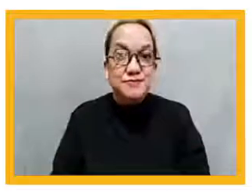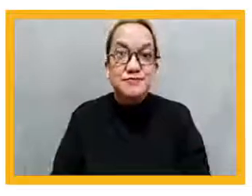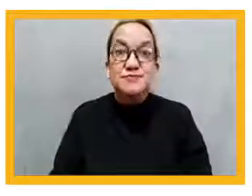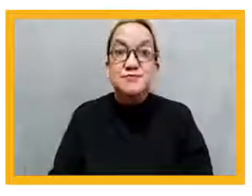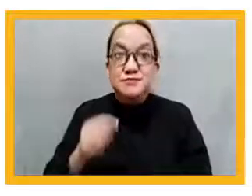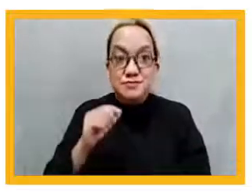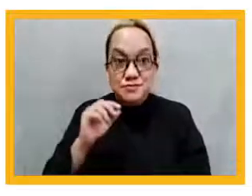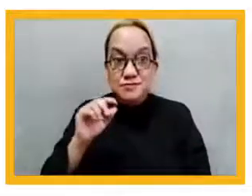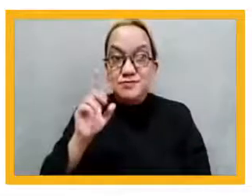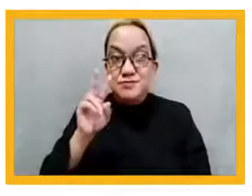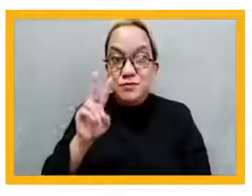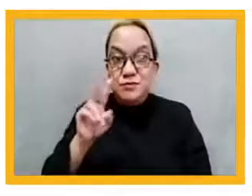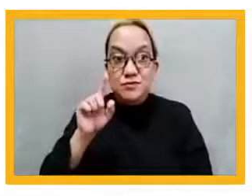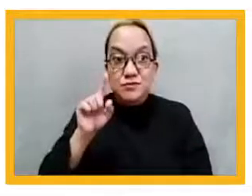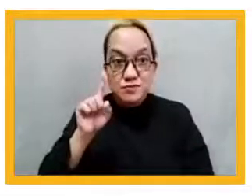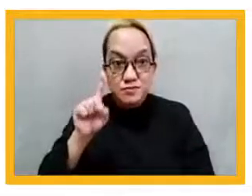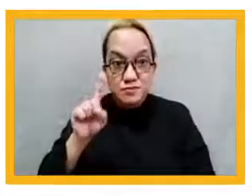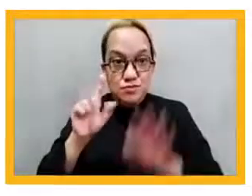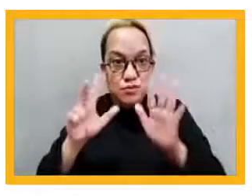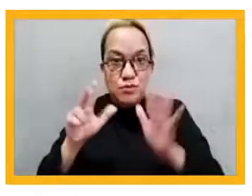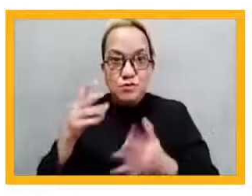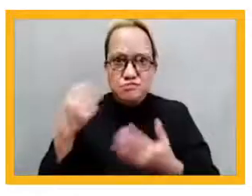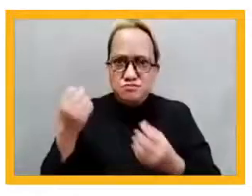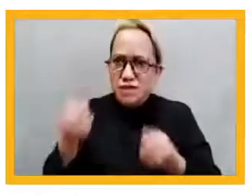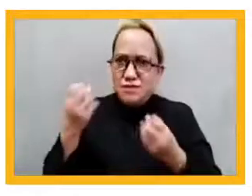WISE Prize for Education Laureate.